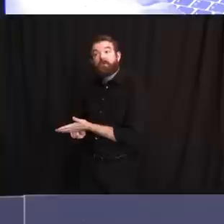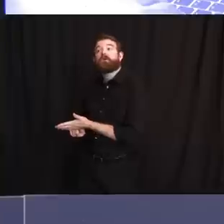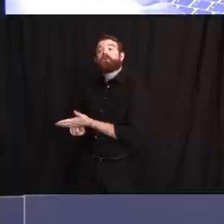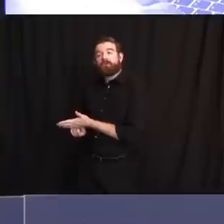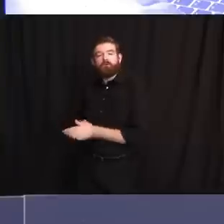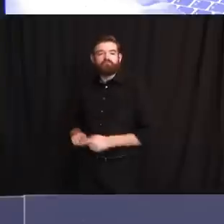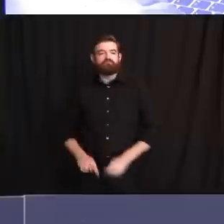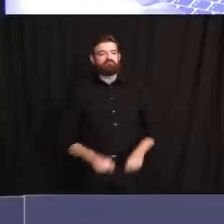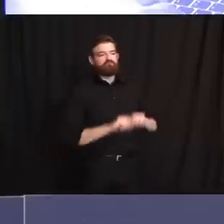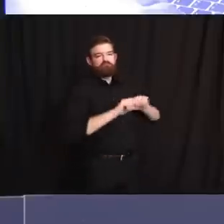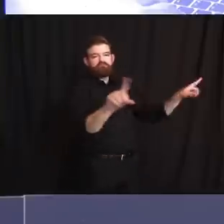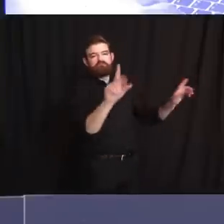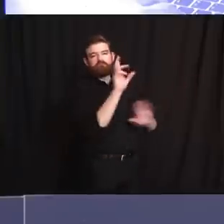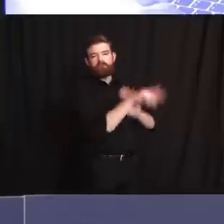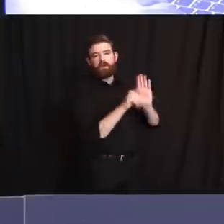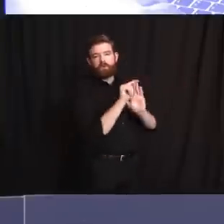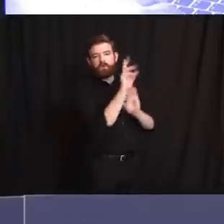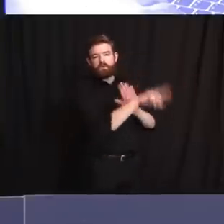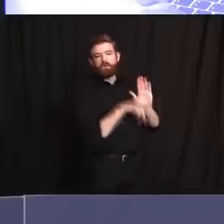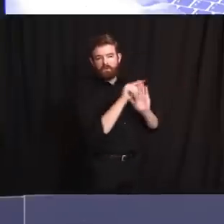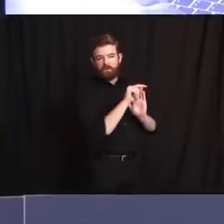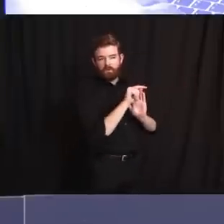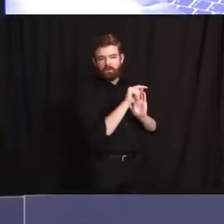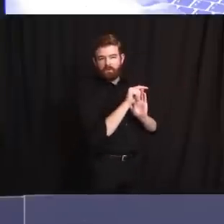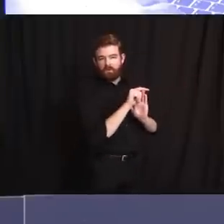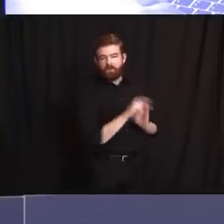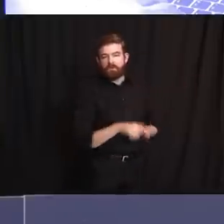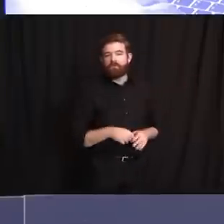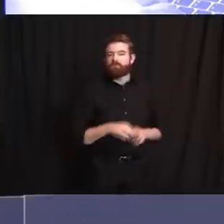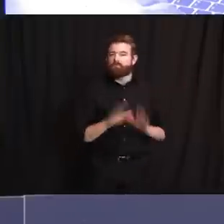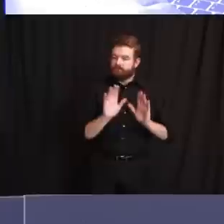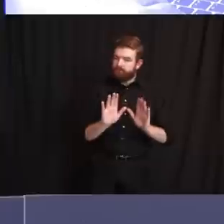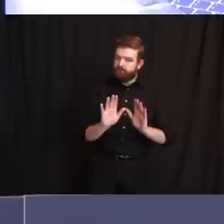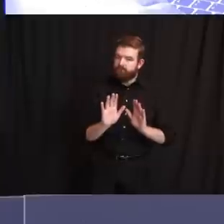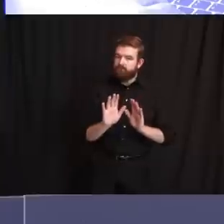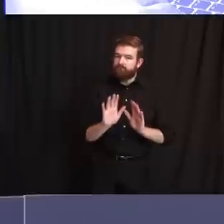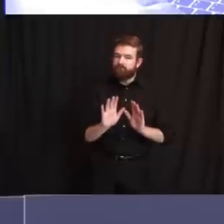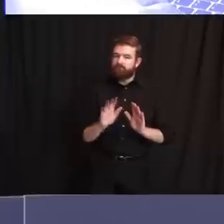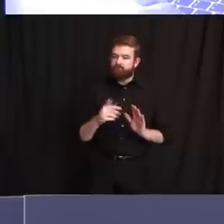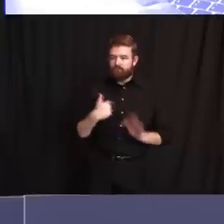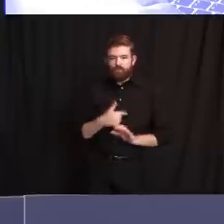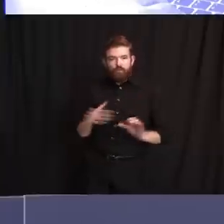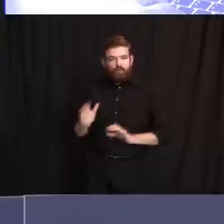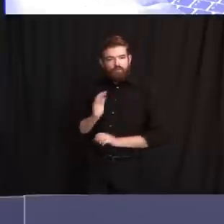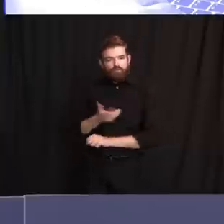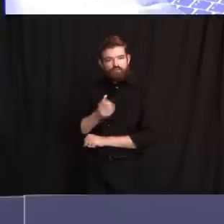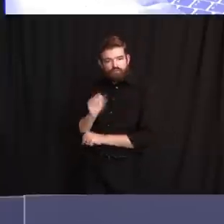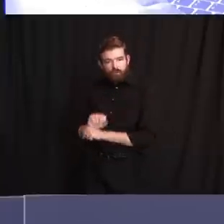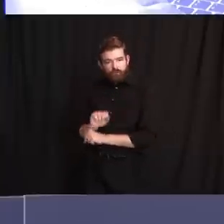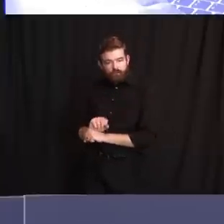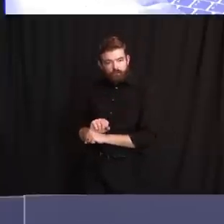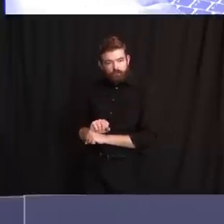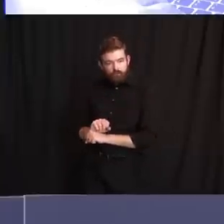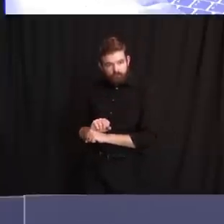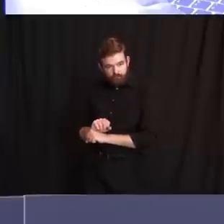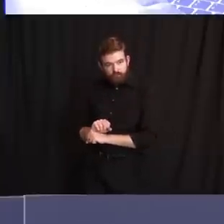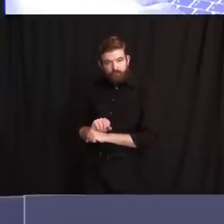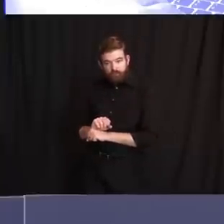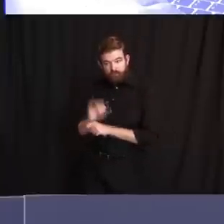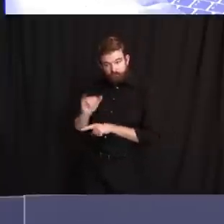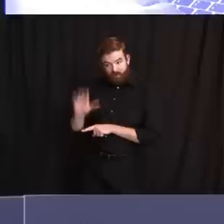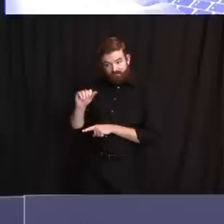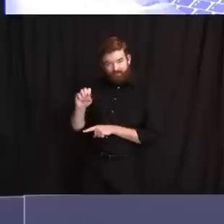case. But everyone needs to understand we need to do our job and we need to do it well, because these cases are that important to us.